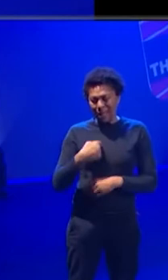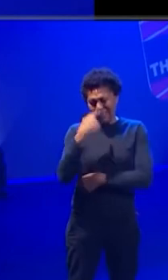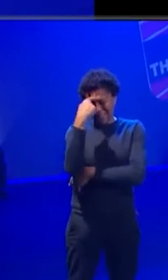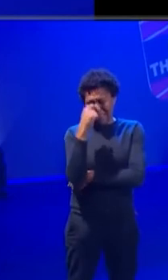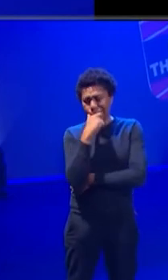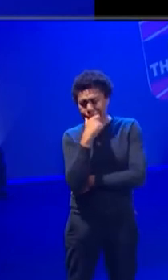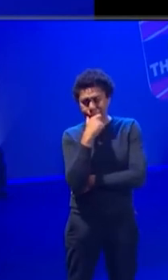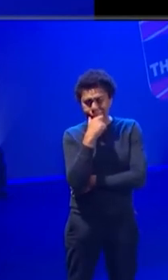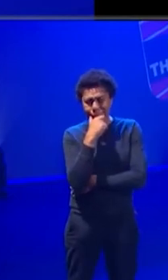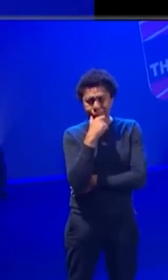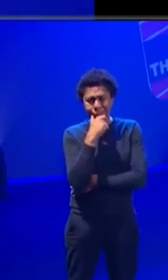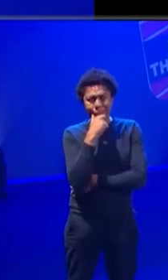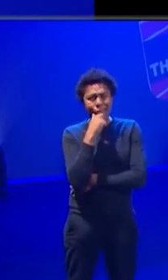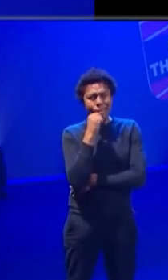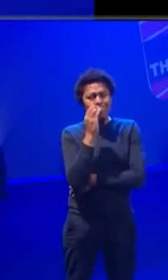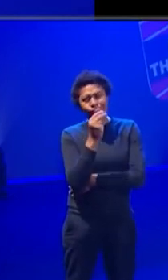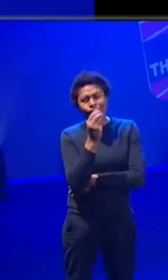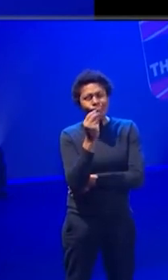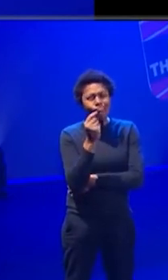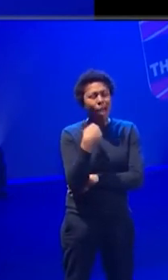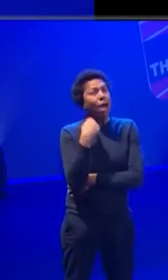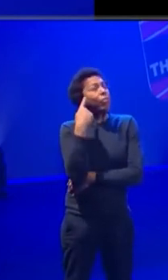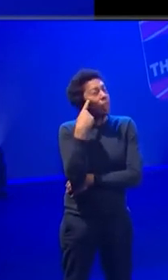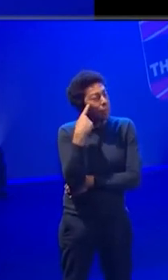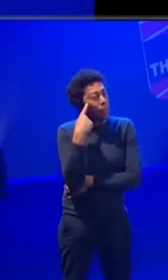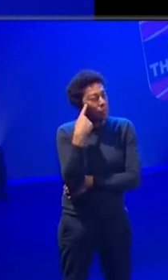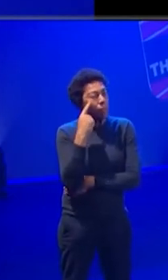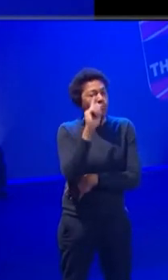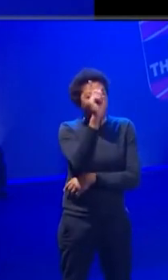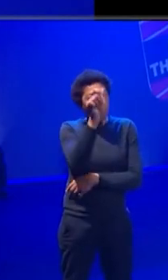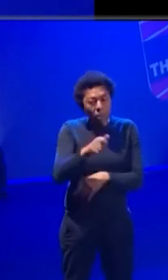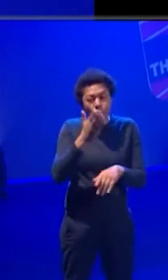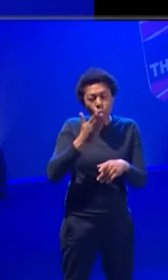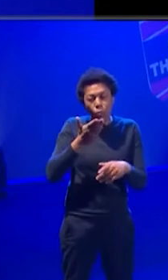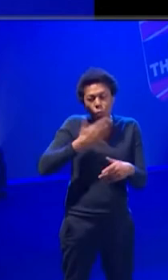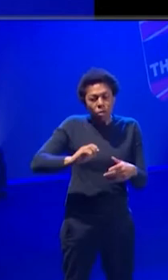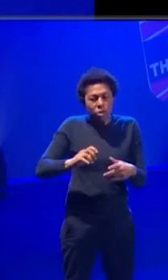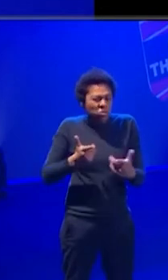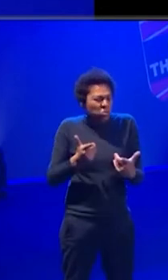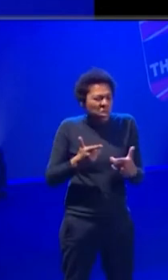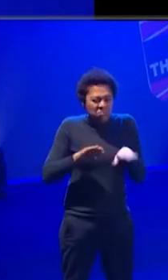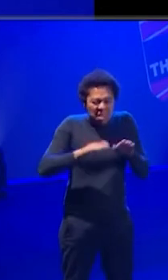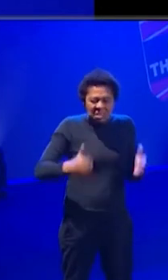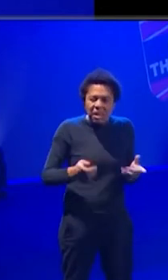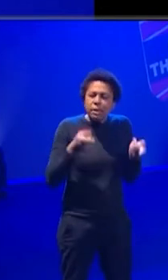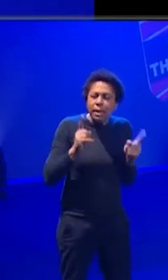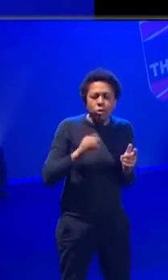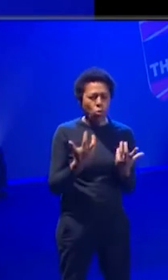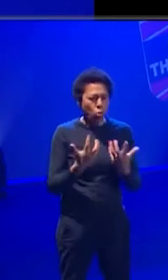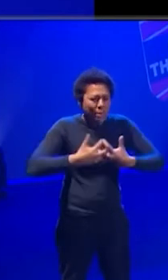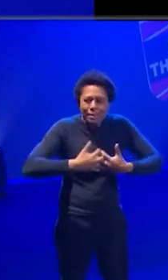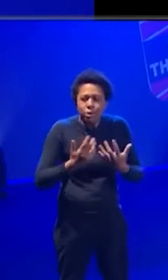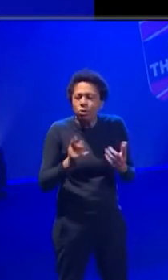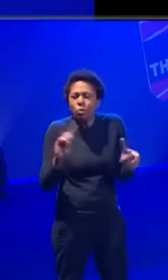people are kind of offered to get into backstage work, say, as a stage manager or technician or crew or whatever,